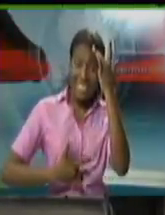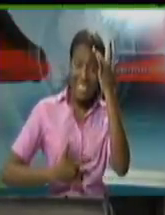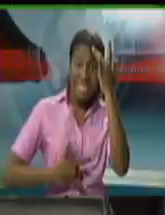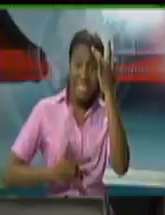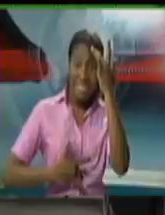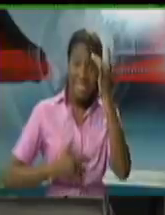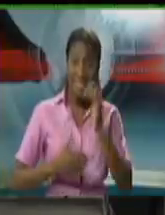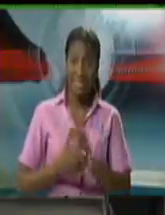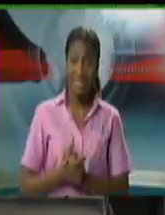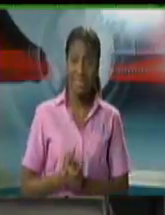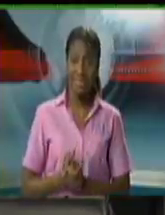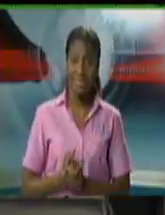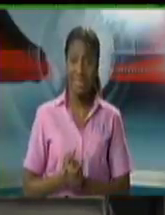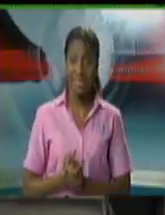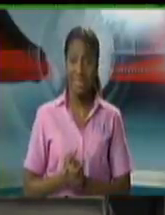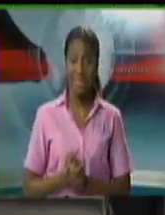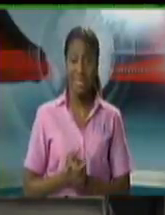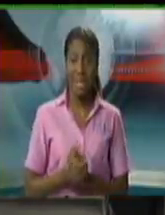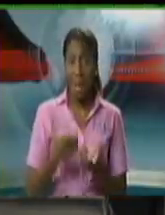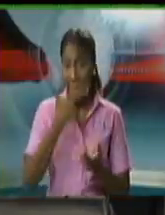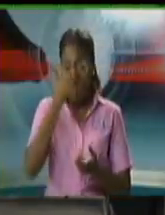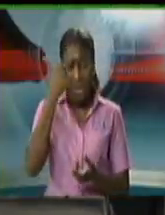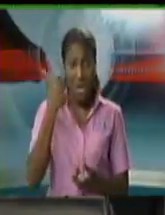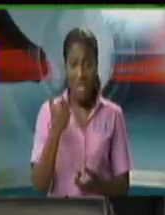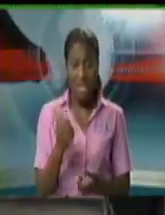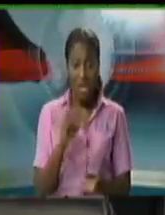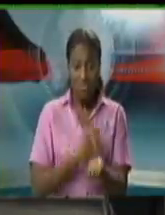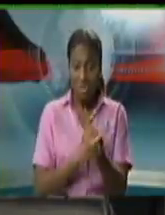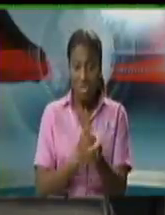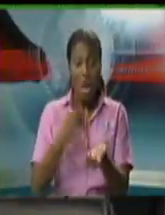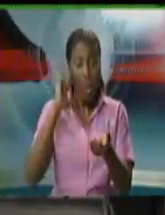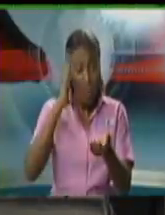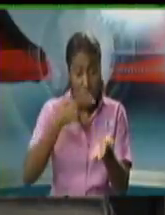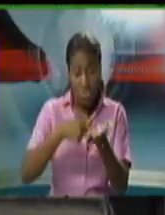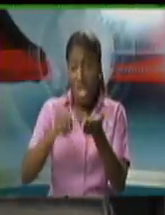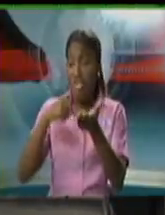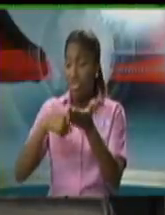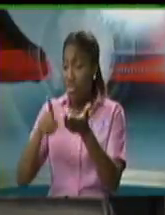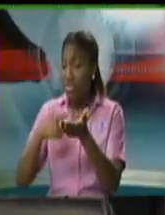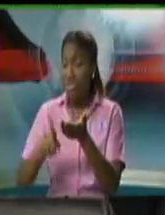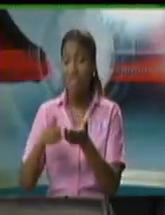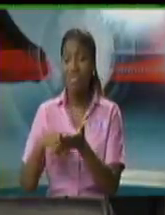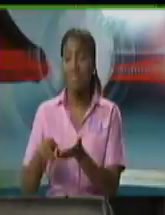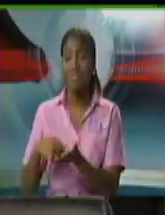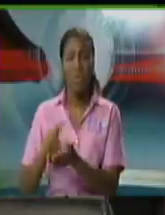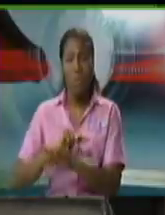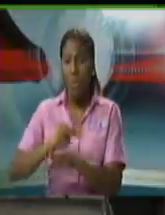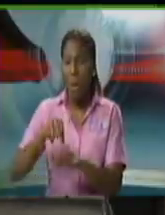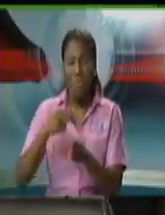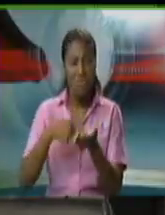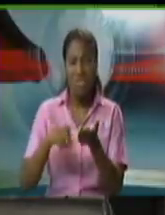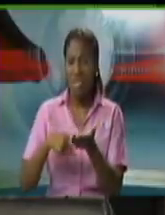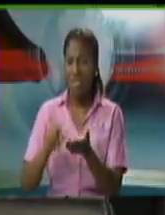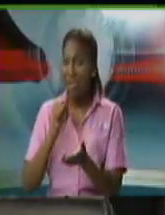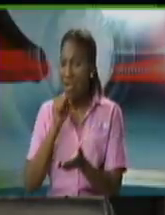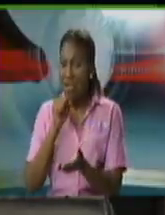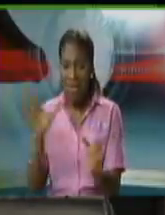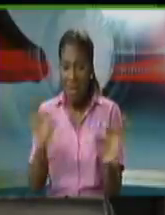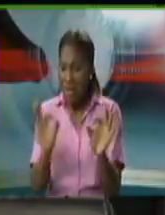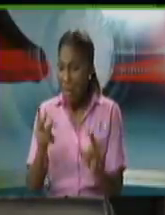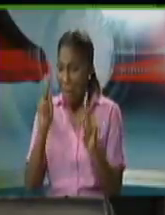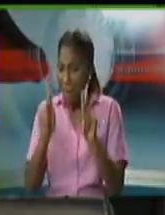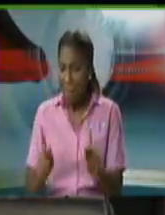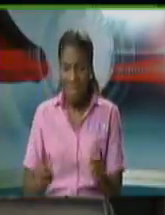normally one of the things you look for he has stated publicly he has seen no